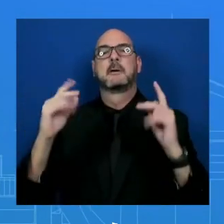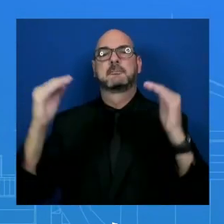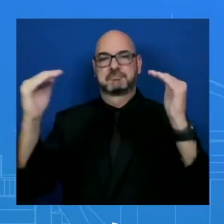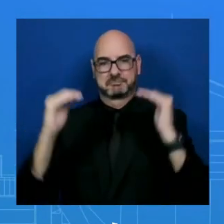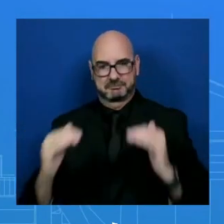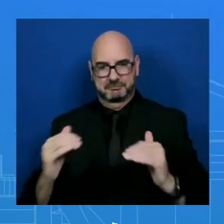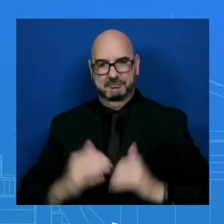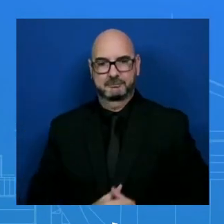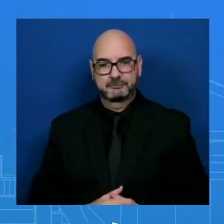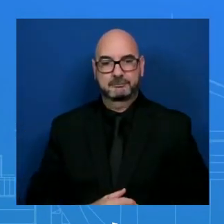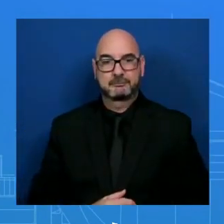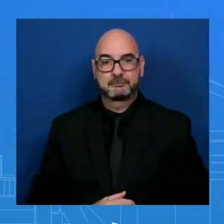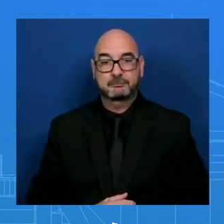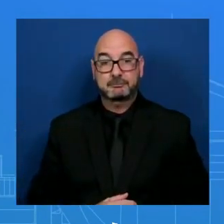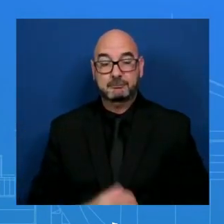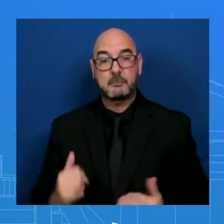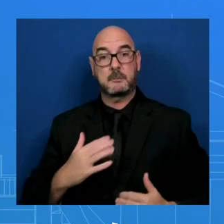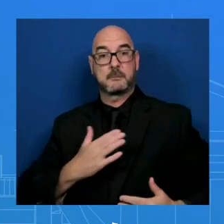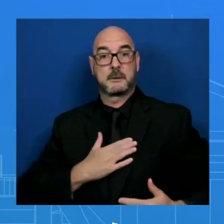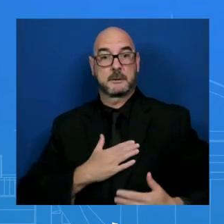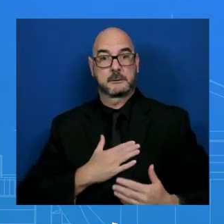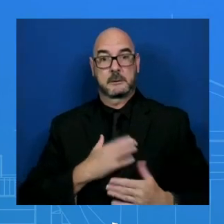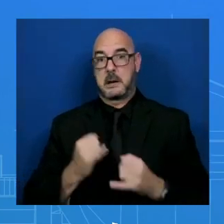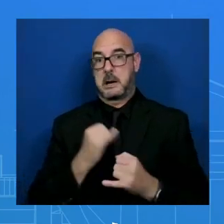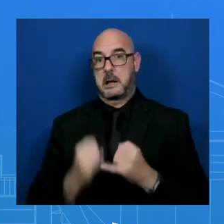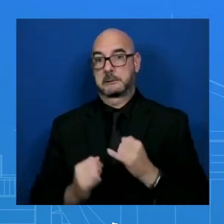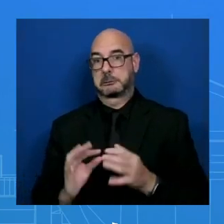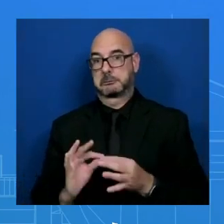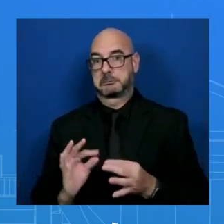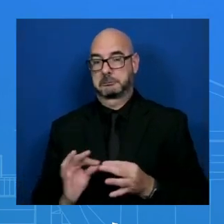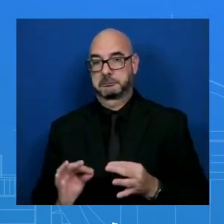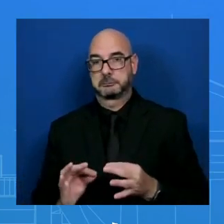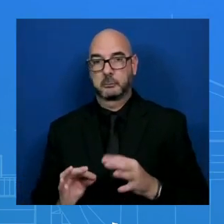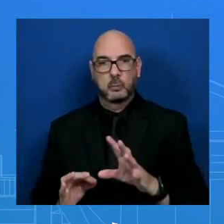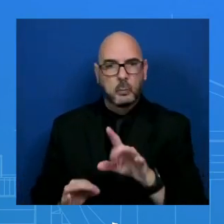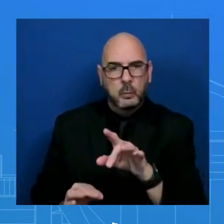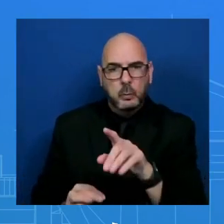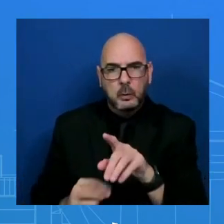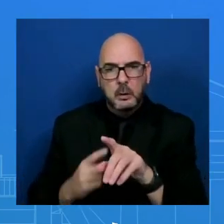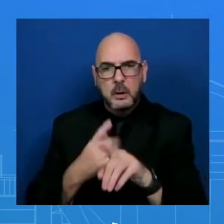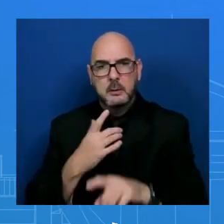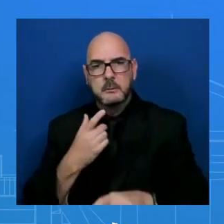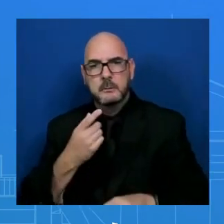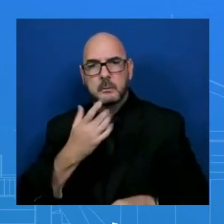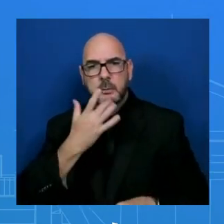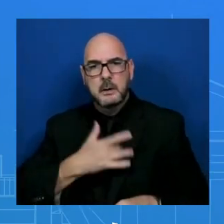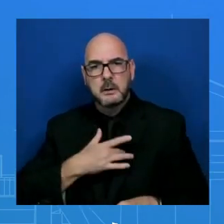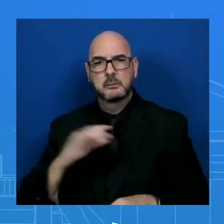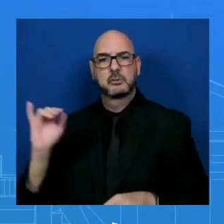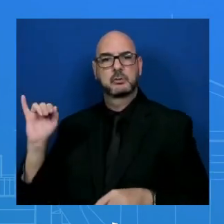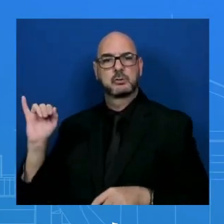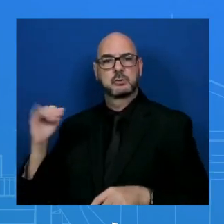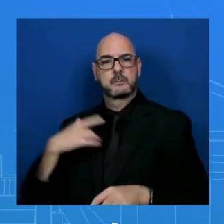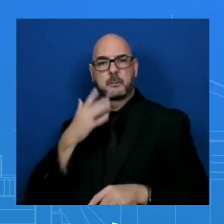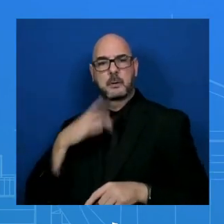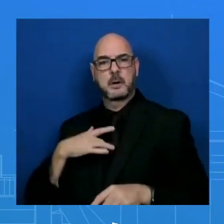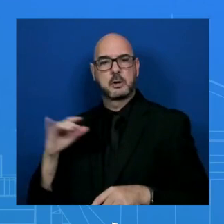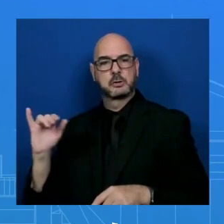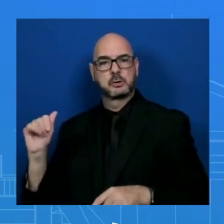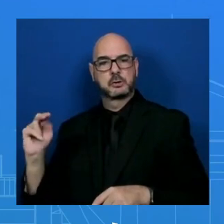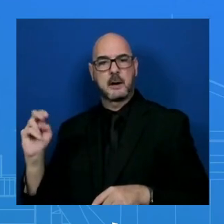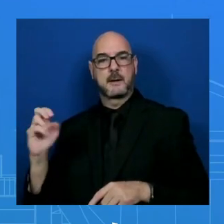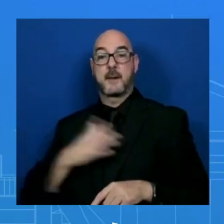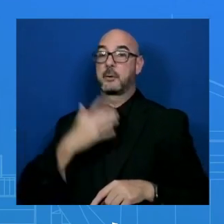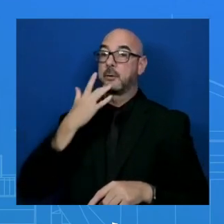MS. Oh my gosh. MS. Jane, happy birthday. It's my birthday. MS. Oh, all right. All right, Mr. Shear. MS. Happy